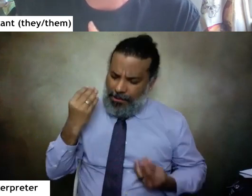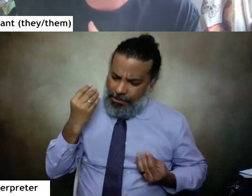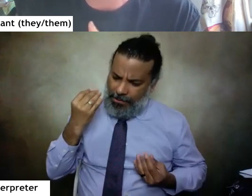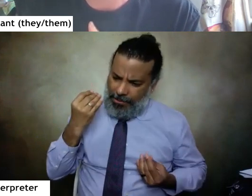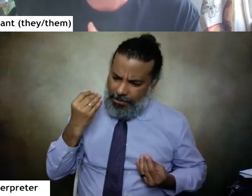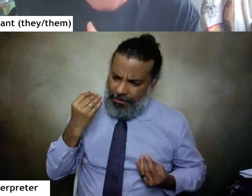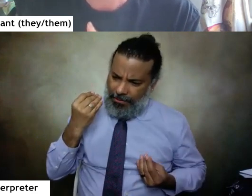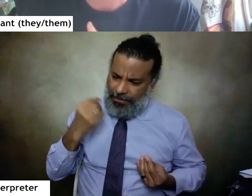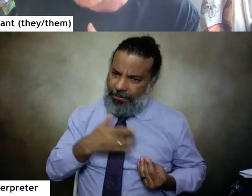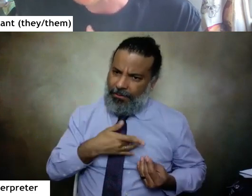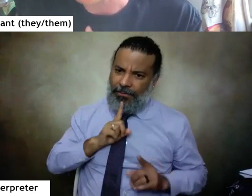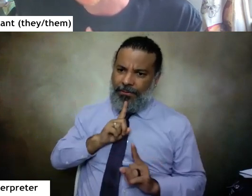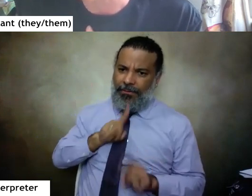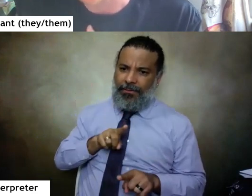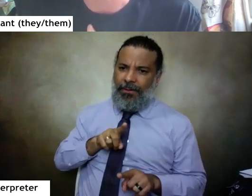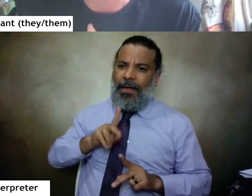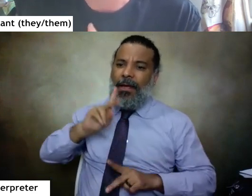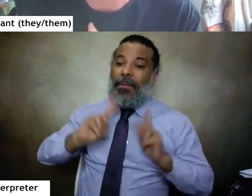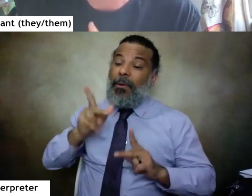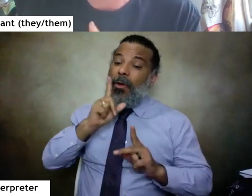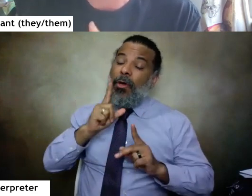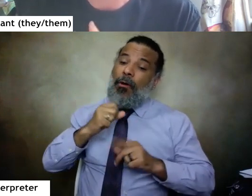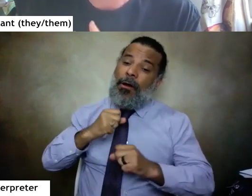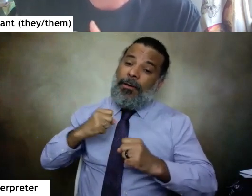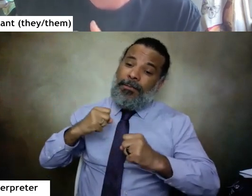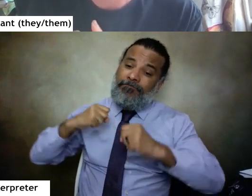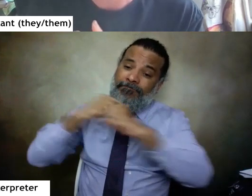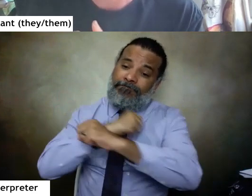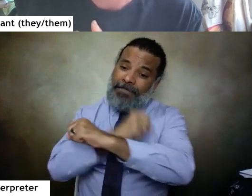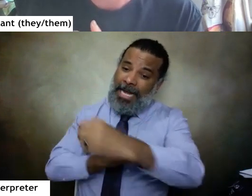heart answers, people fighting genocide are my people.